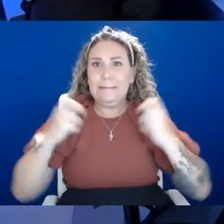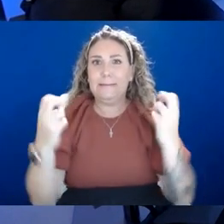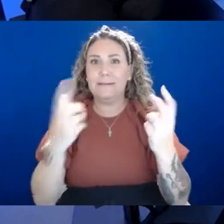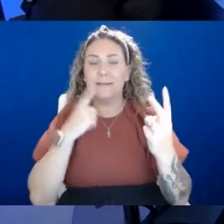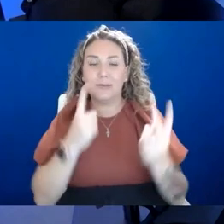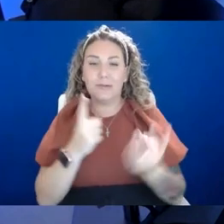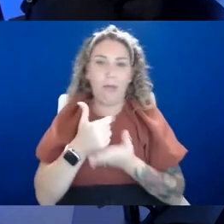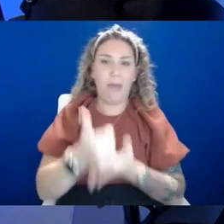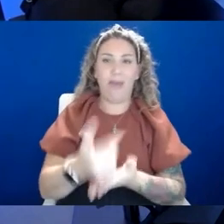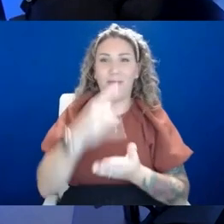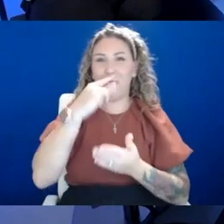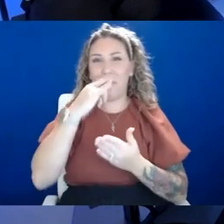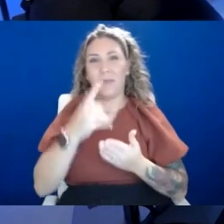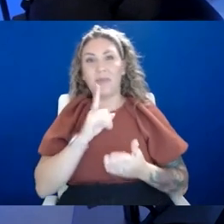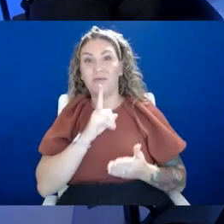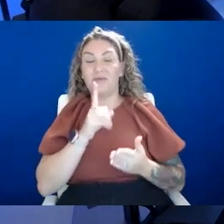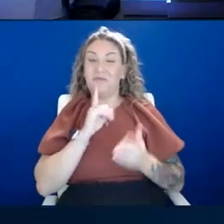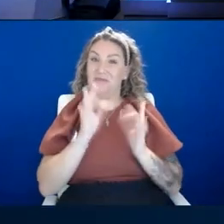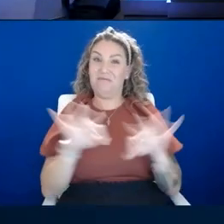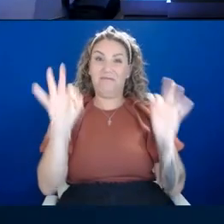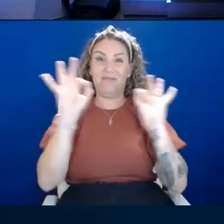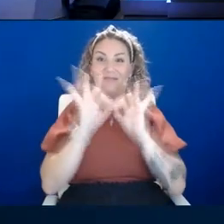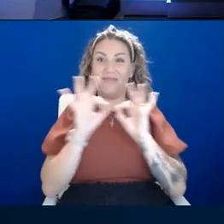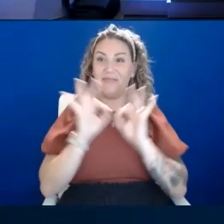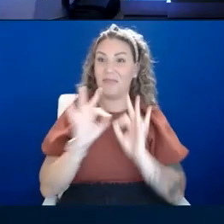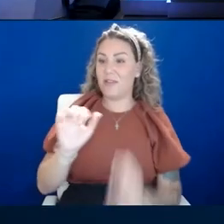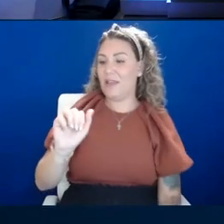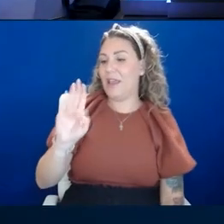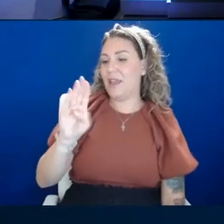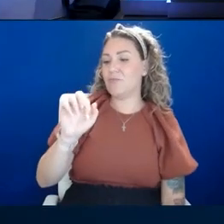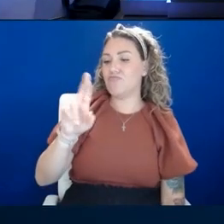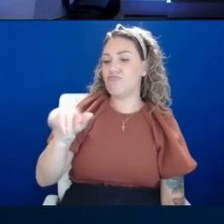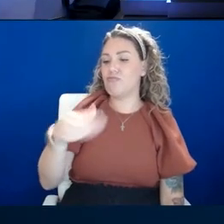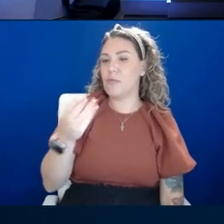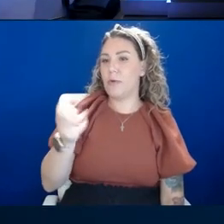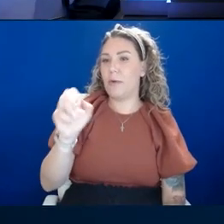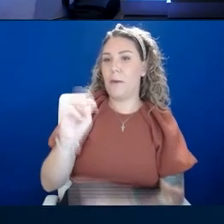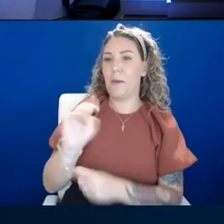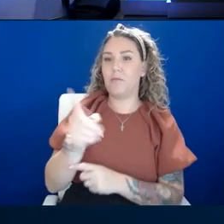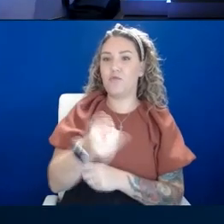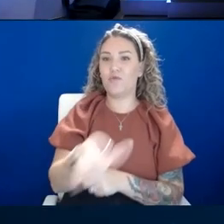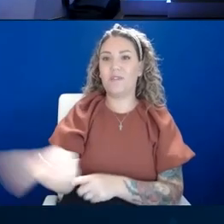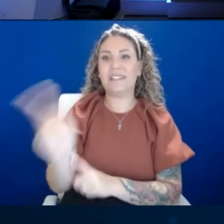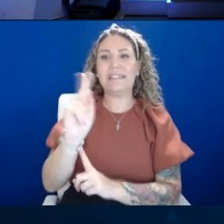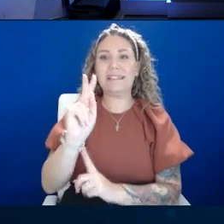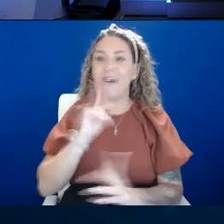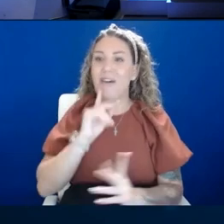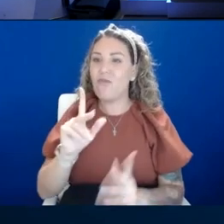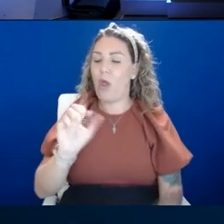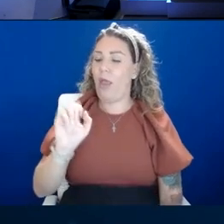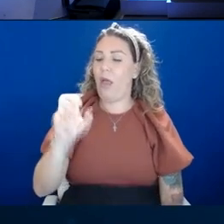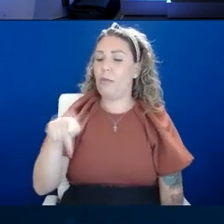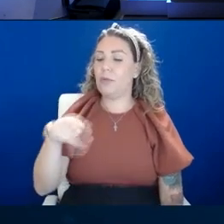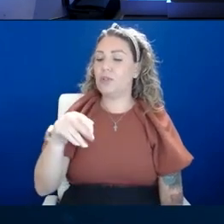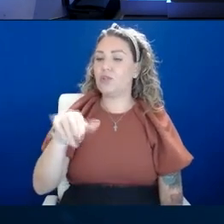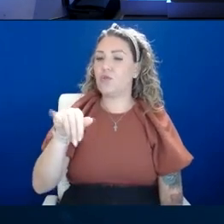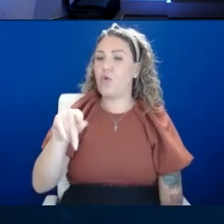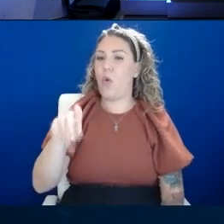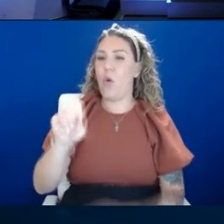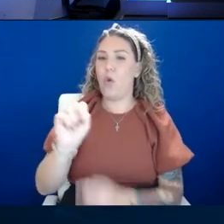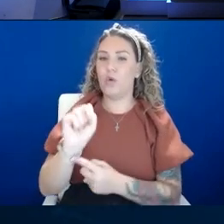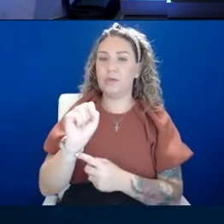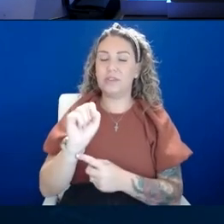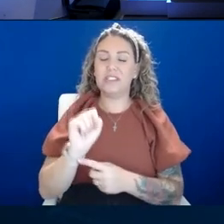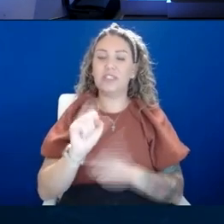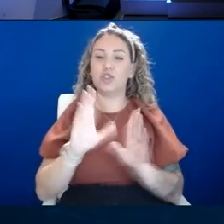is, is it's big, it's big. So Abraham, want to ask you, you have several episodes lined up. One of those is childhood trauma and mental health.